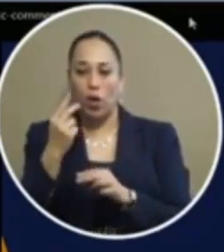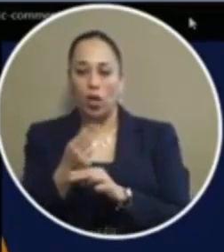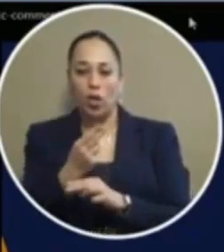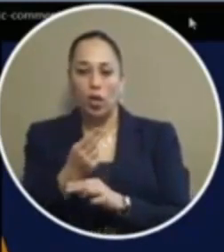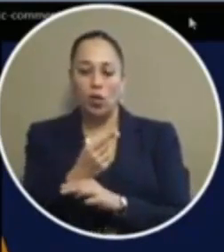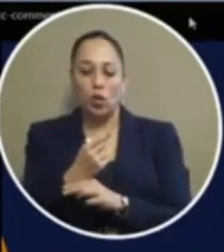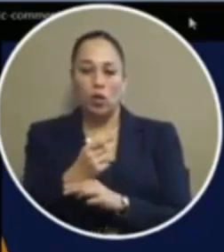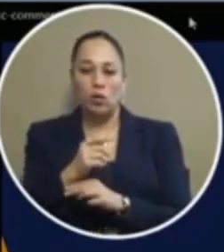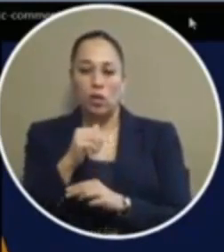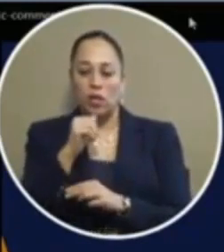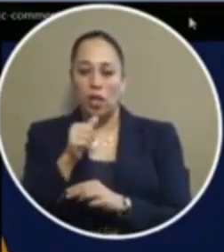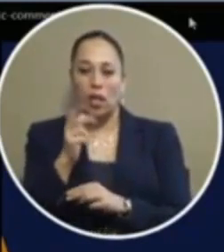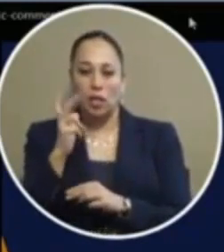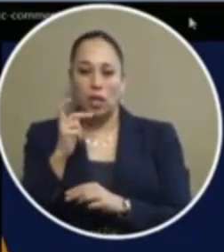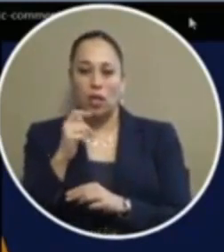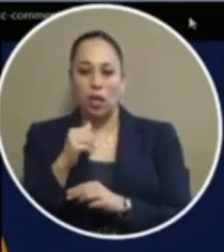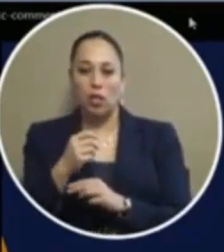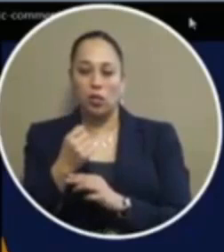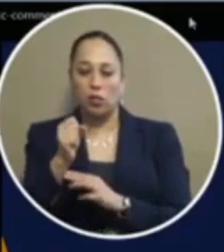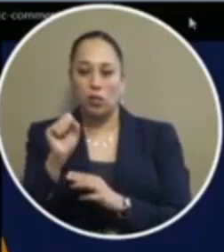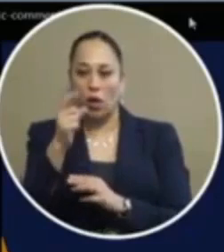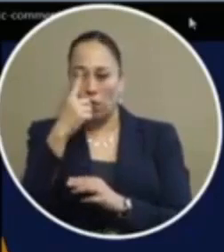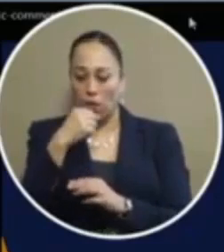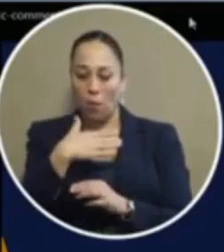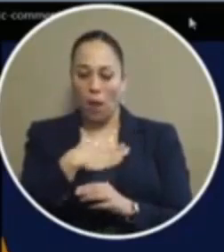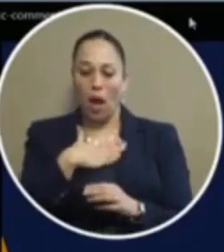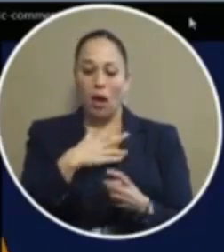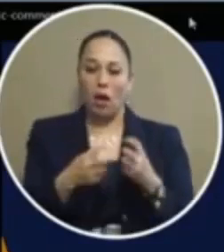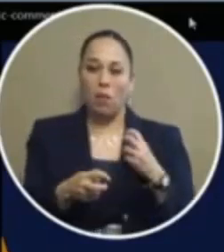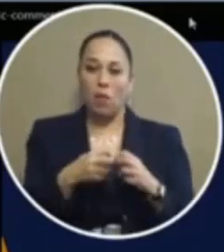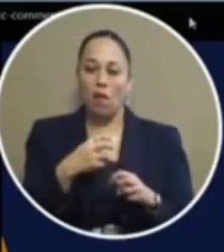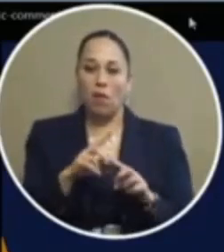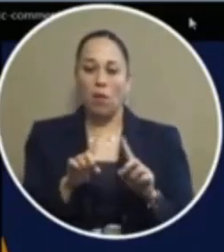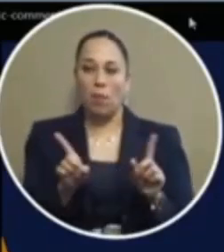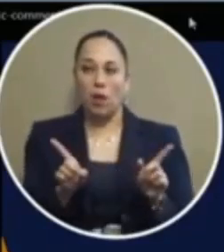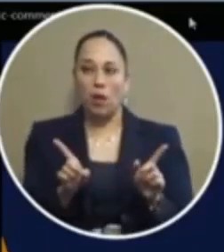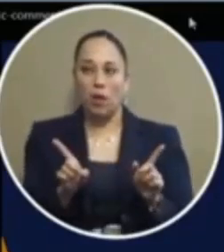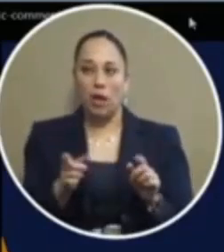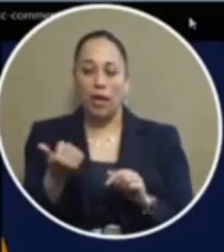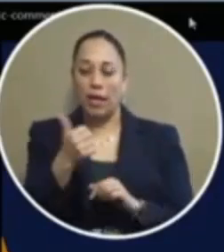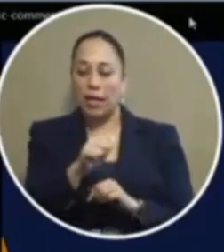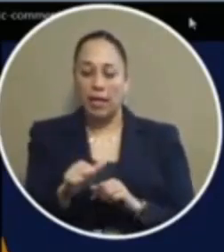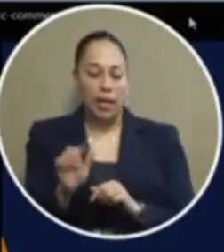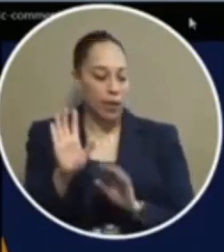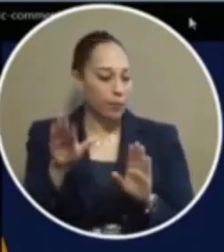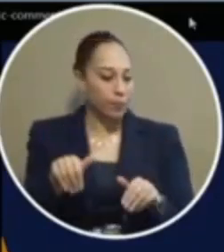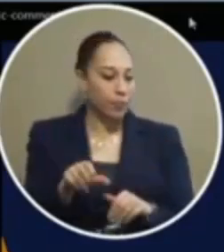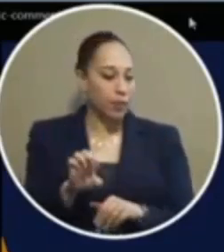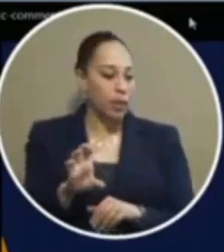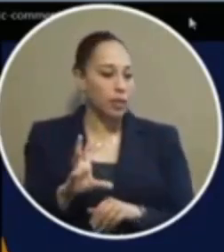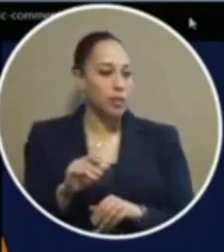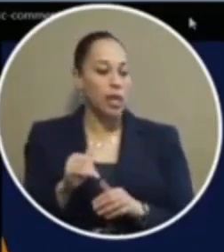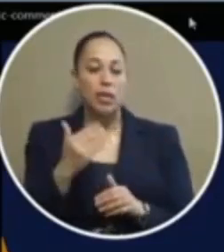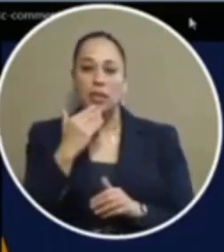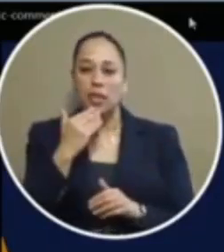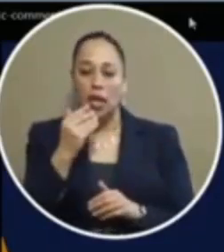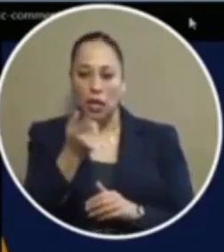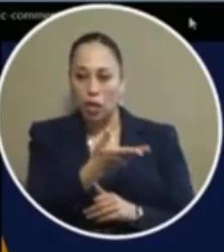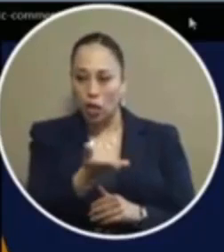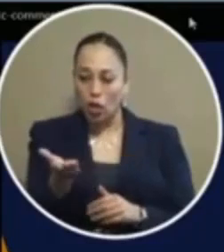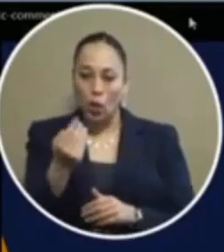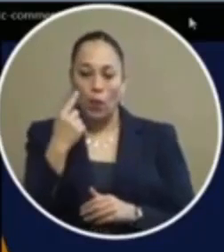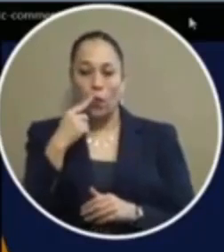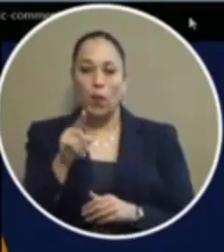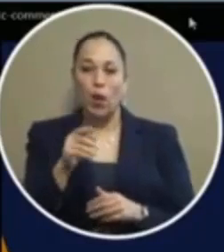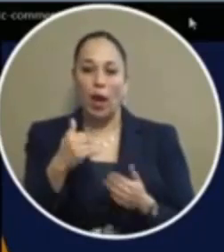often not hearing her speak up on these issues but um in any case uh i really want to thank you guys for uh